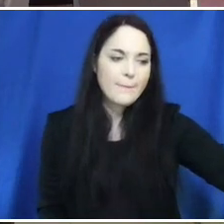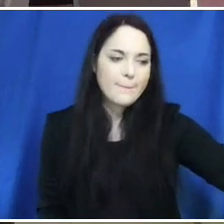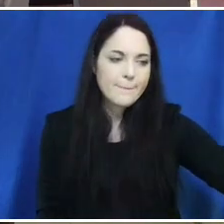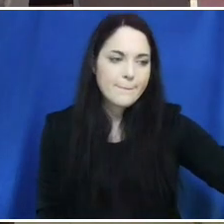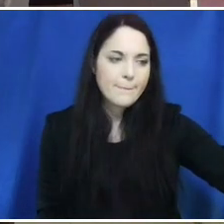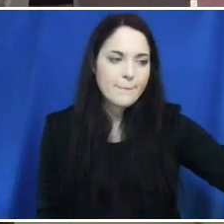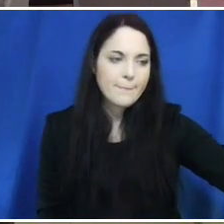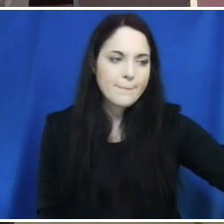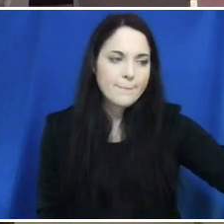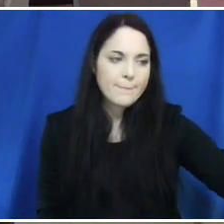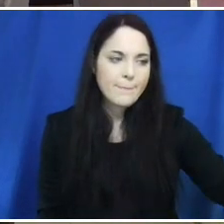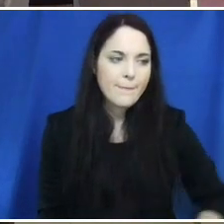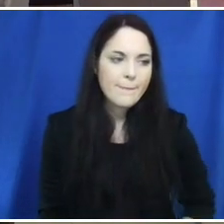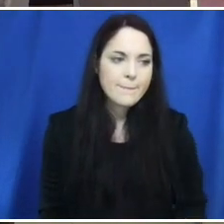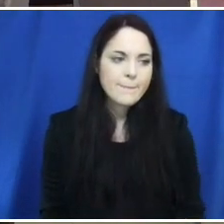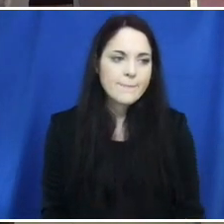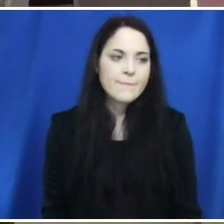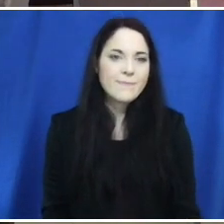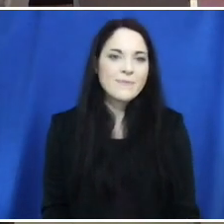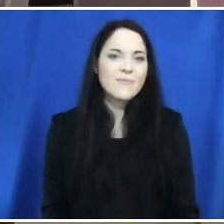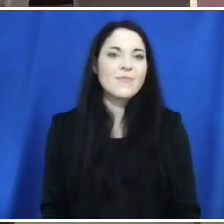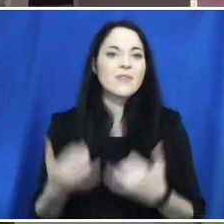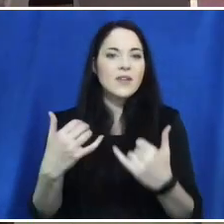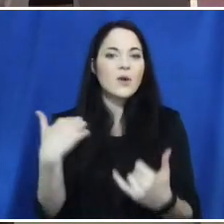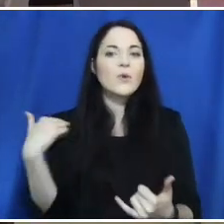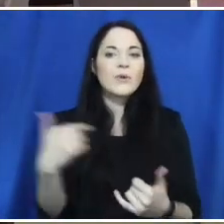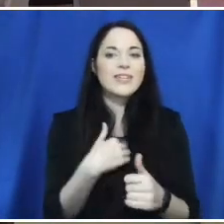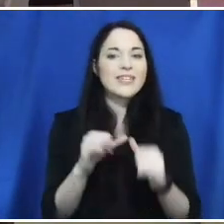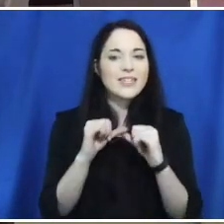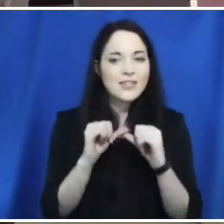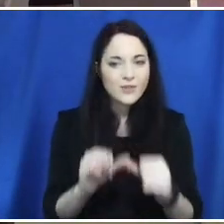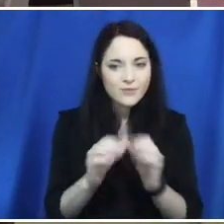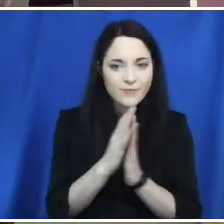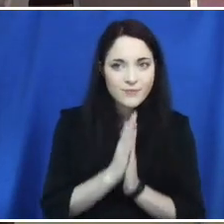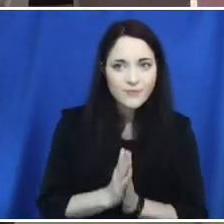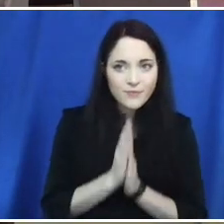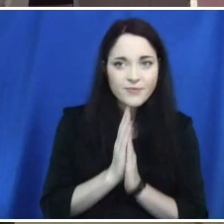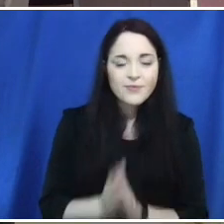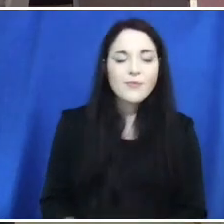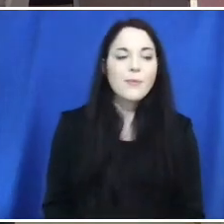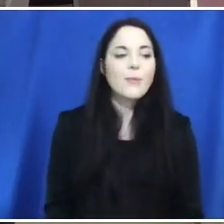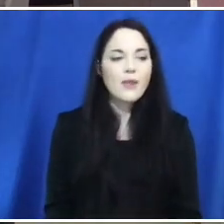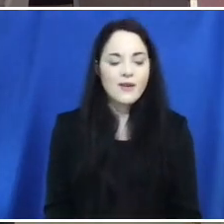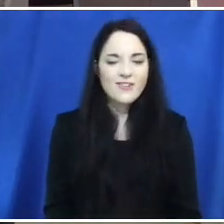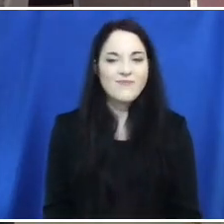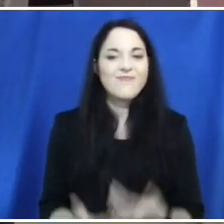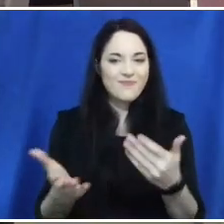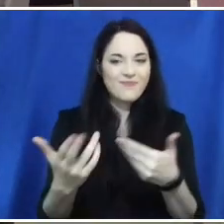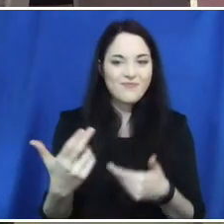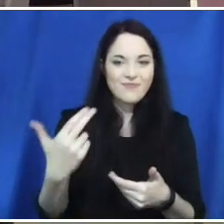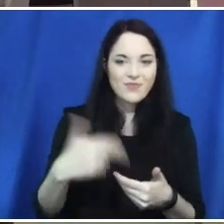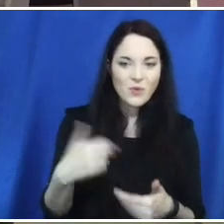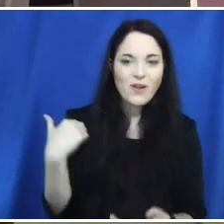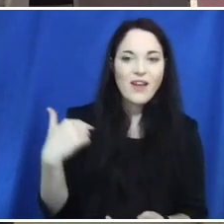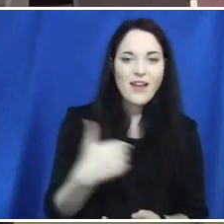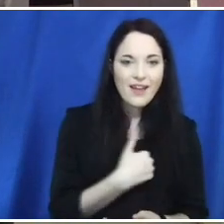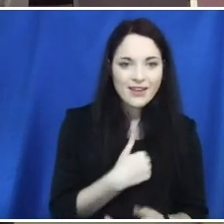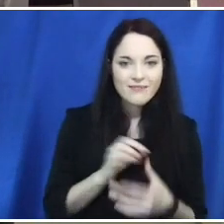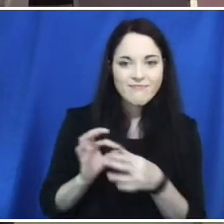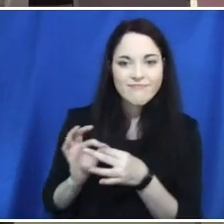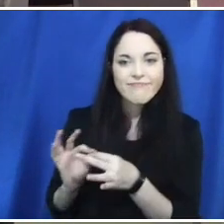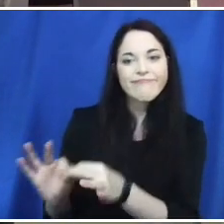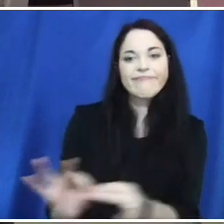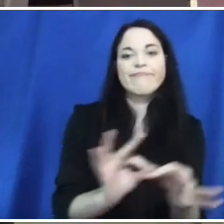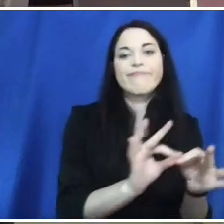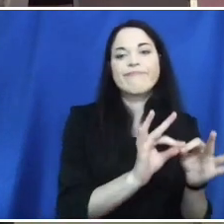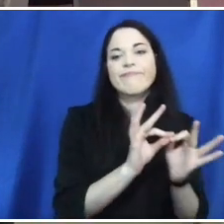And now as we continue in our time of prayer, please join our hearts, join our minds, join our